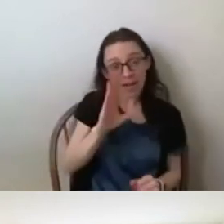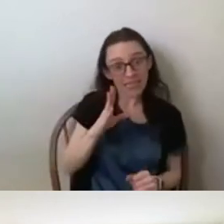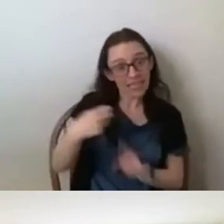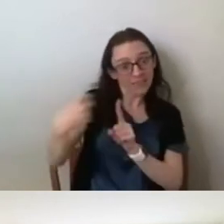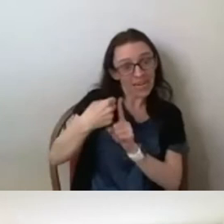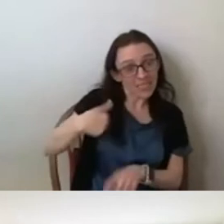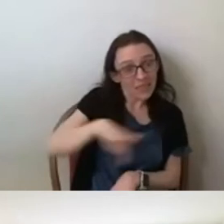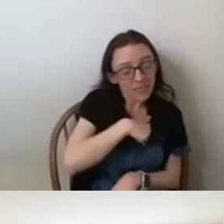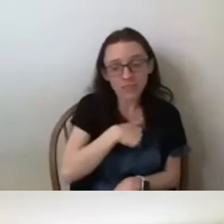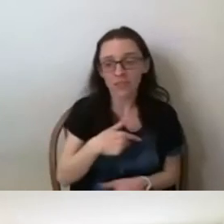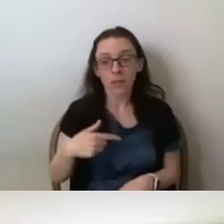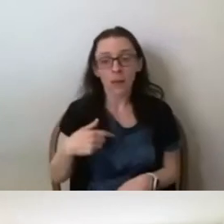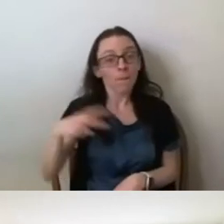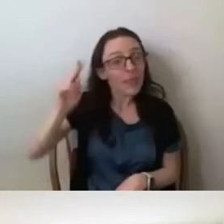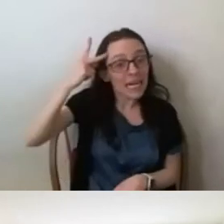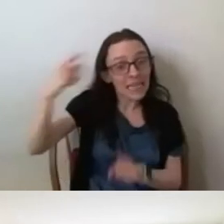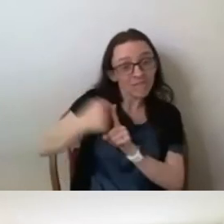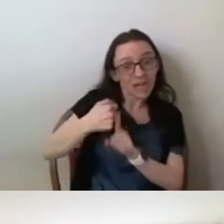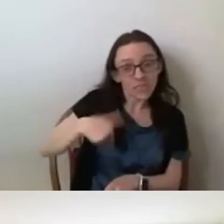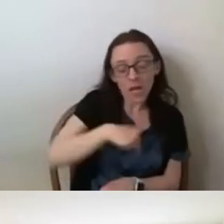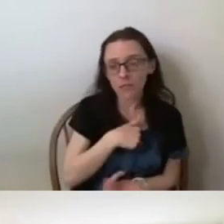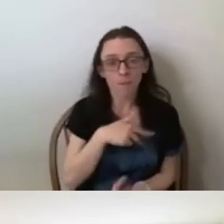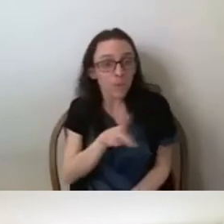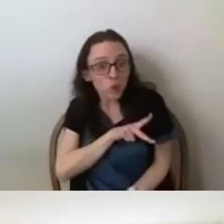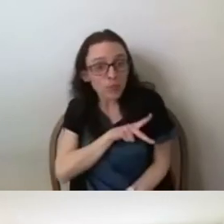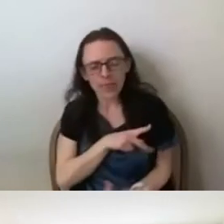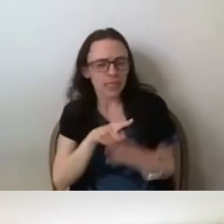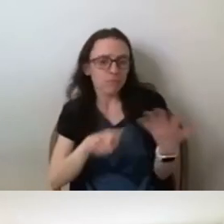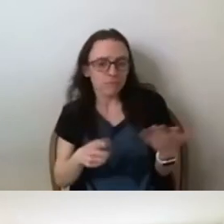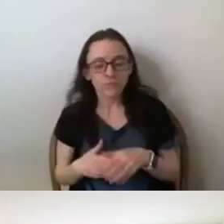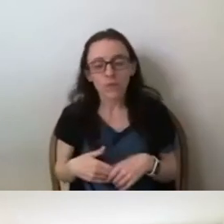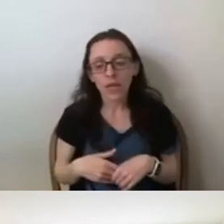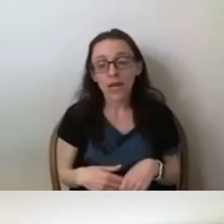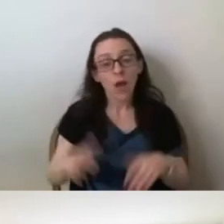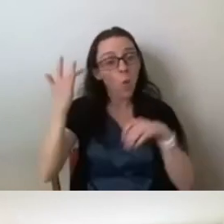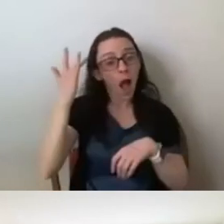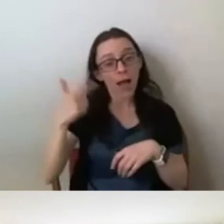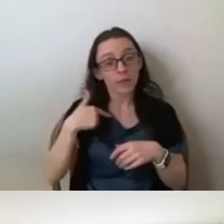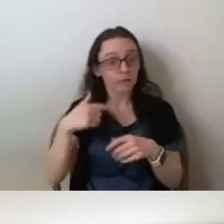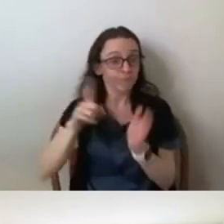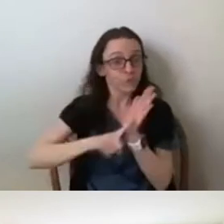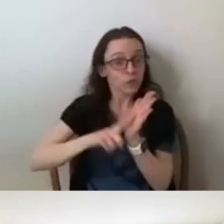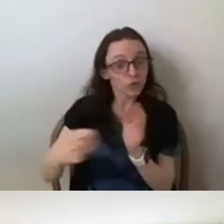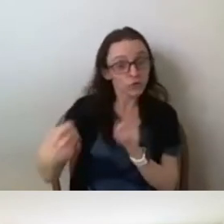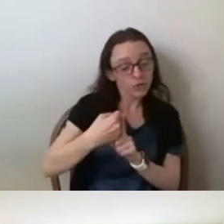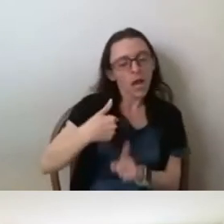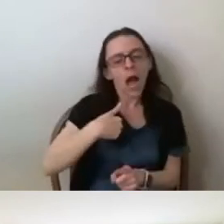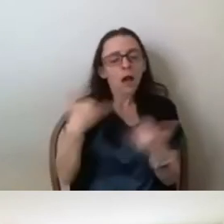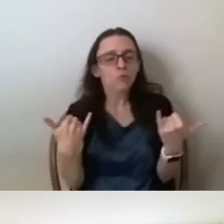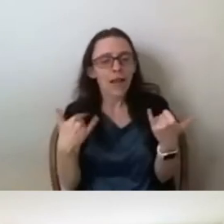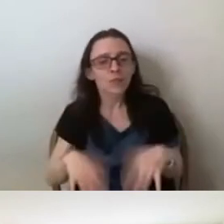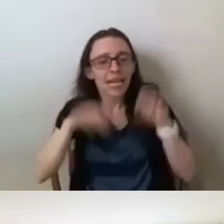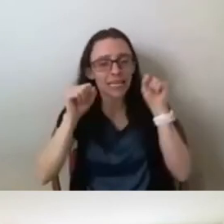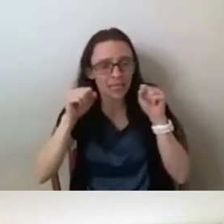And in terms of the kinds of coursework that has helped my research, definitely my current class, I'm taking social and political philosophy with Professor Delmas.